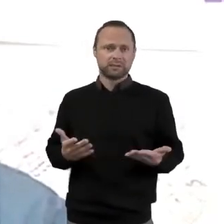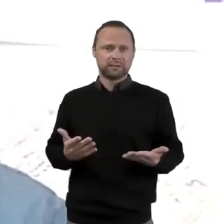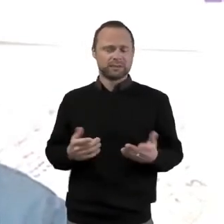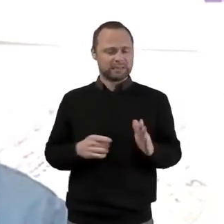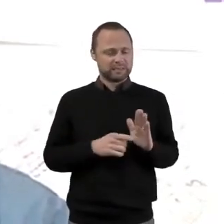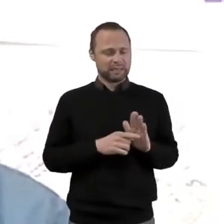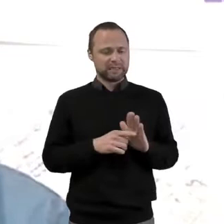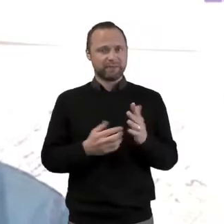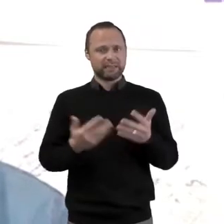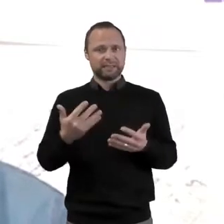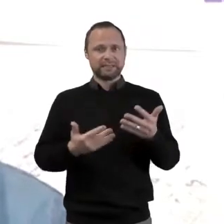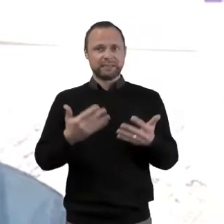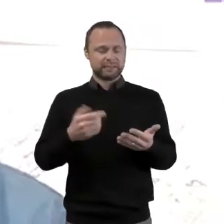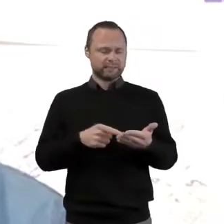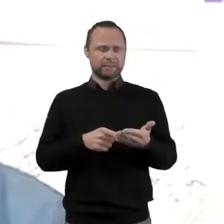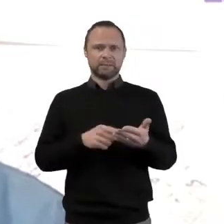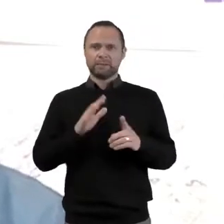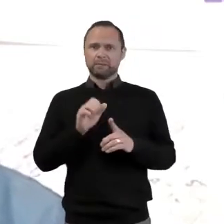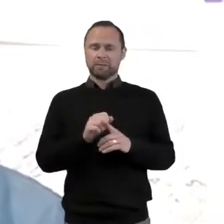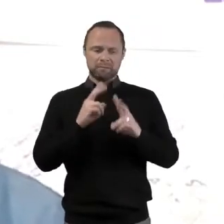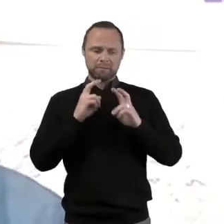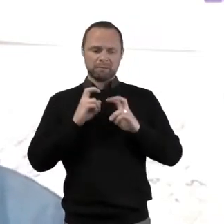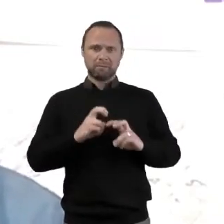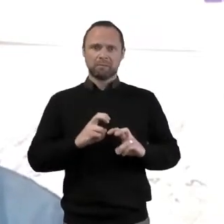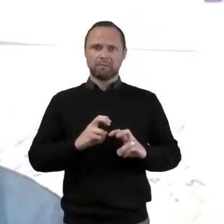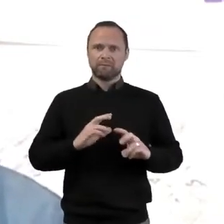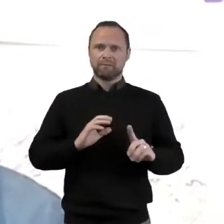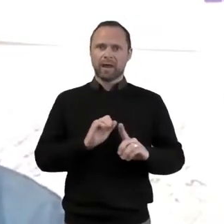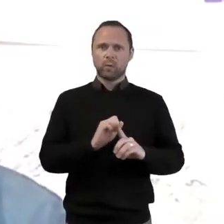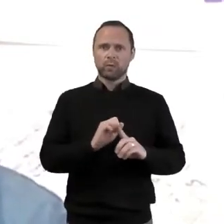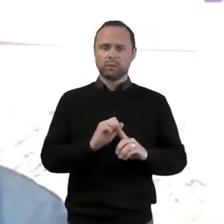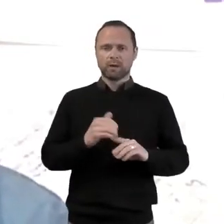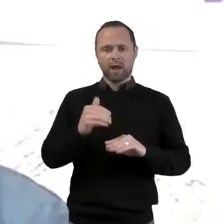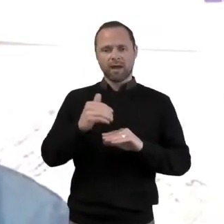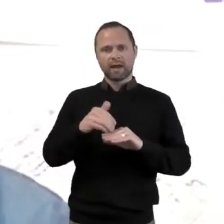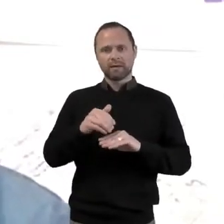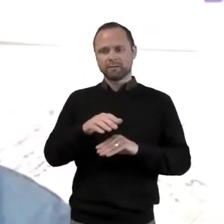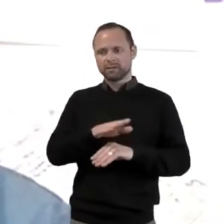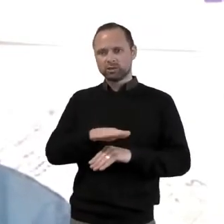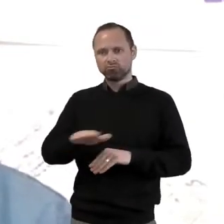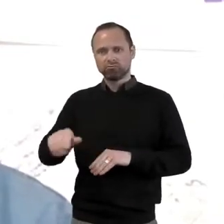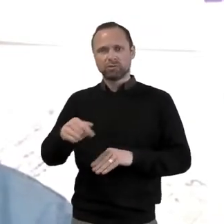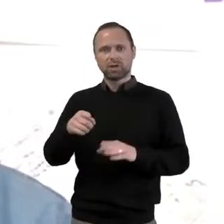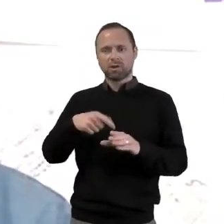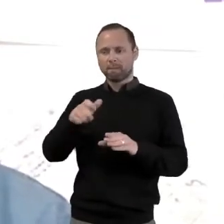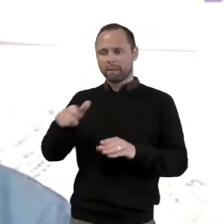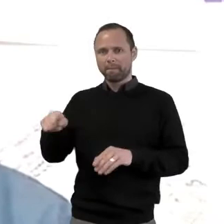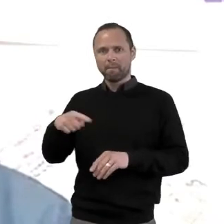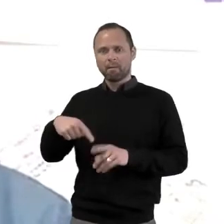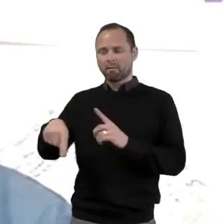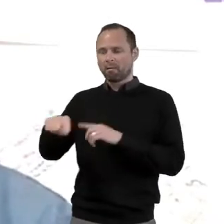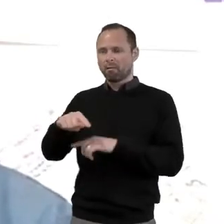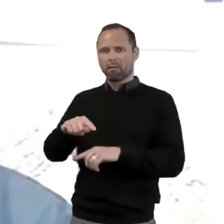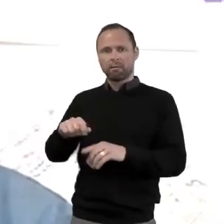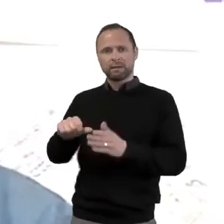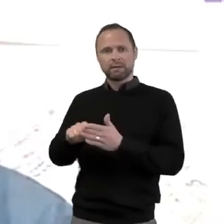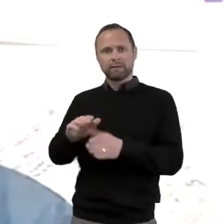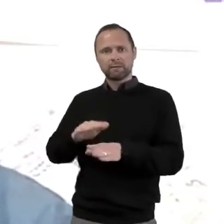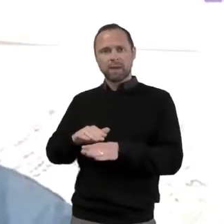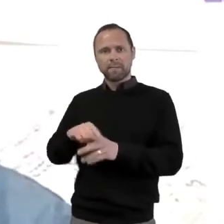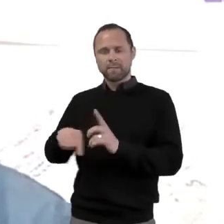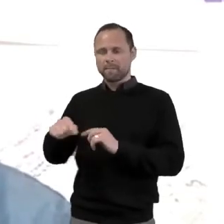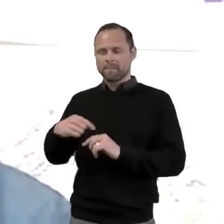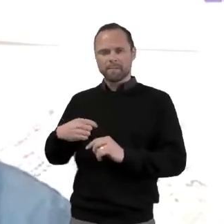statistics that have impacted us and children and families. I hear so many